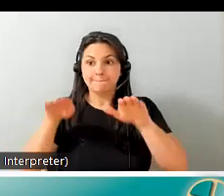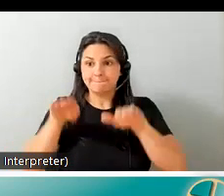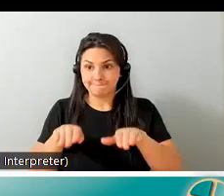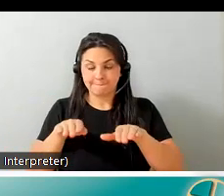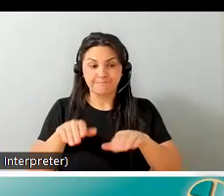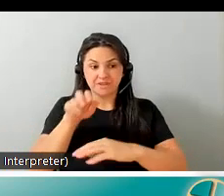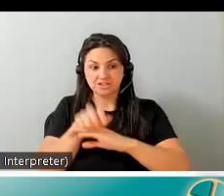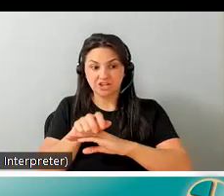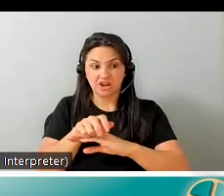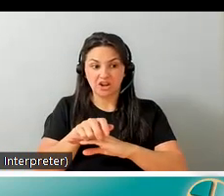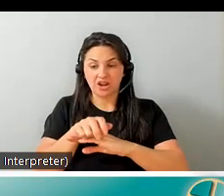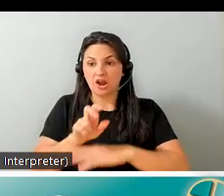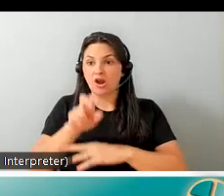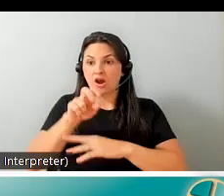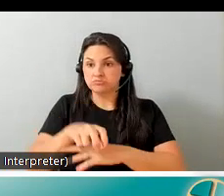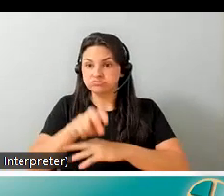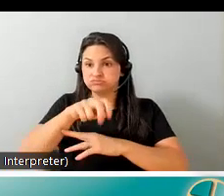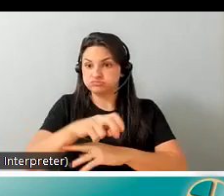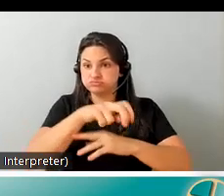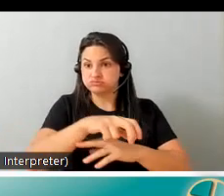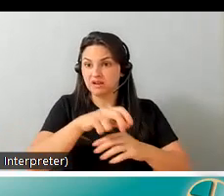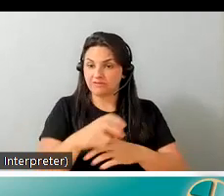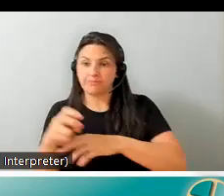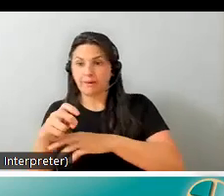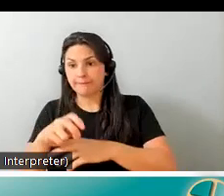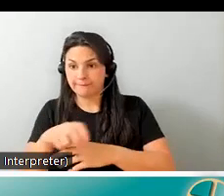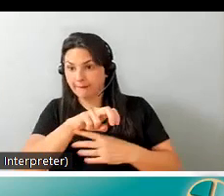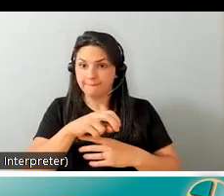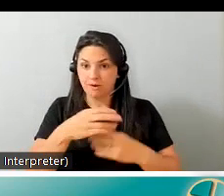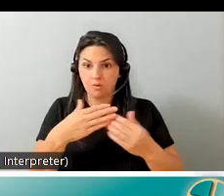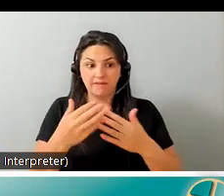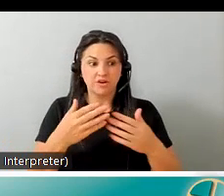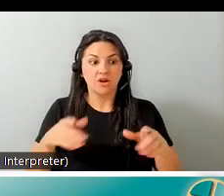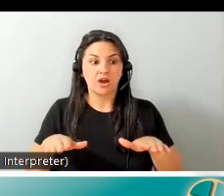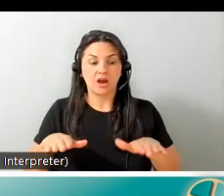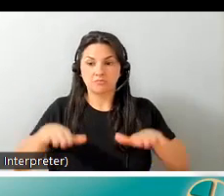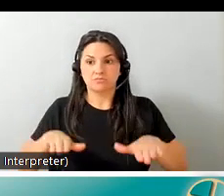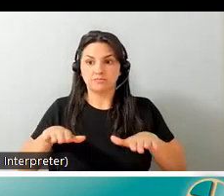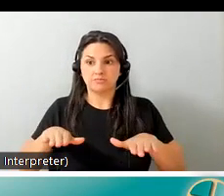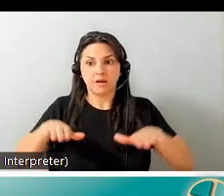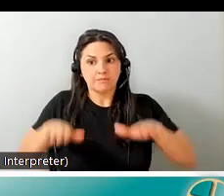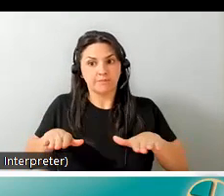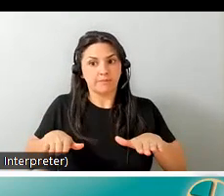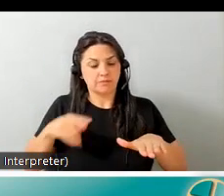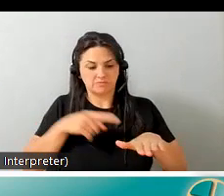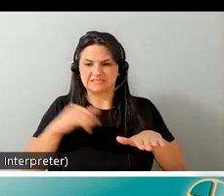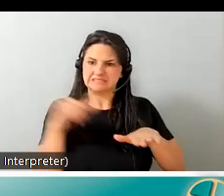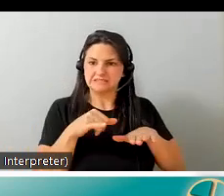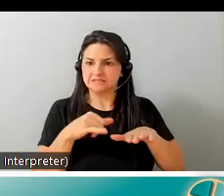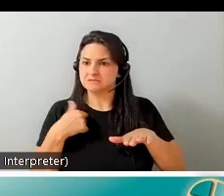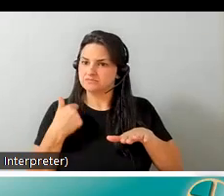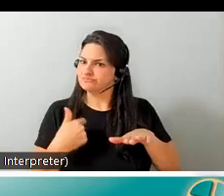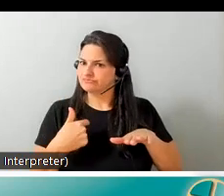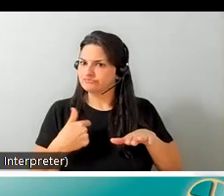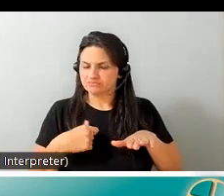and does all the same things that a skier does if any of you ski um you know those things are incredibly resilient and very very useful